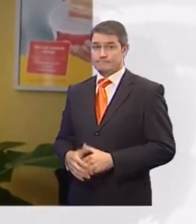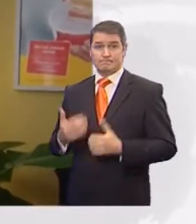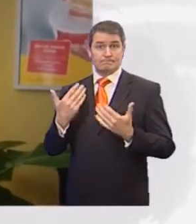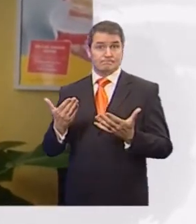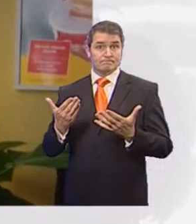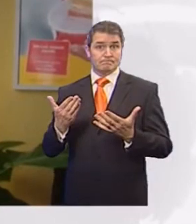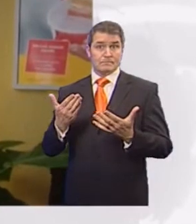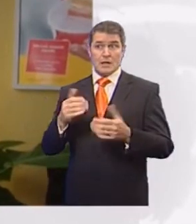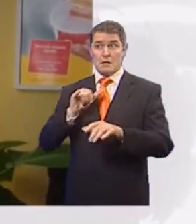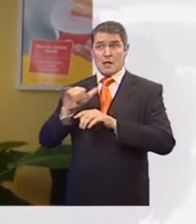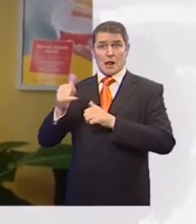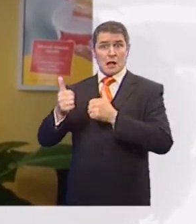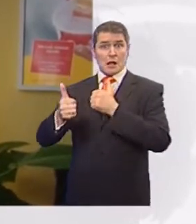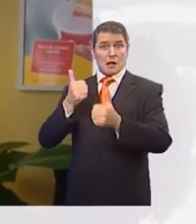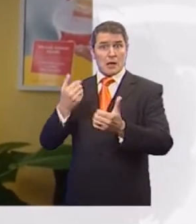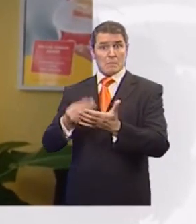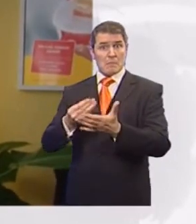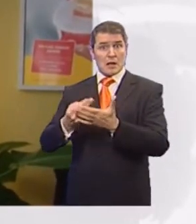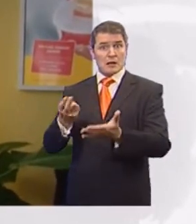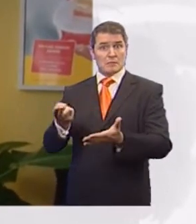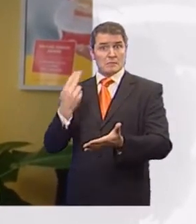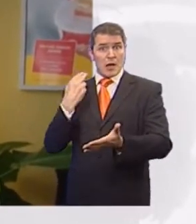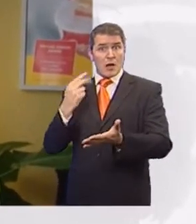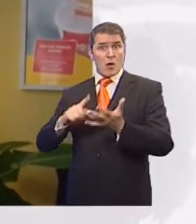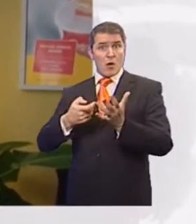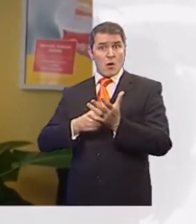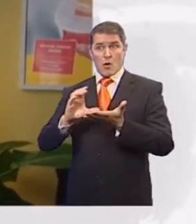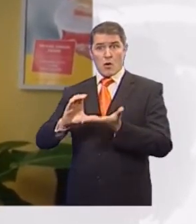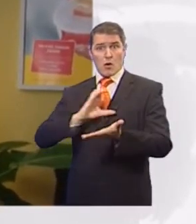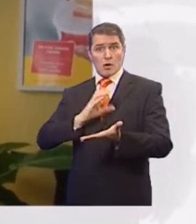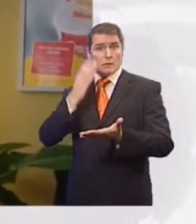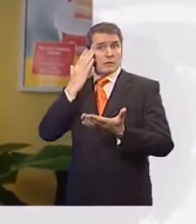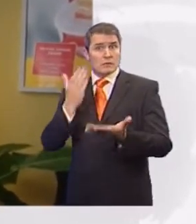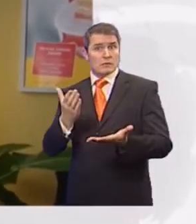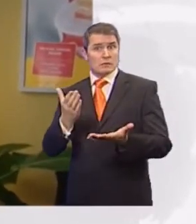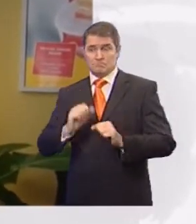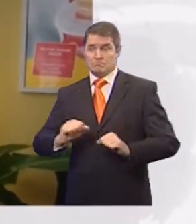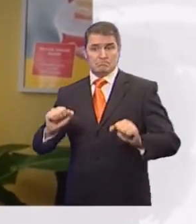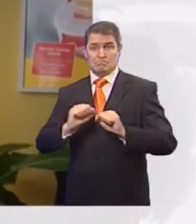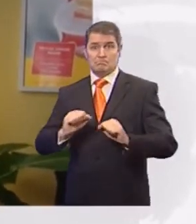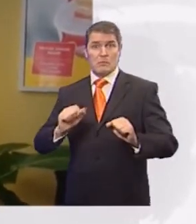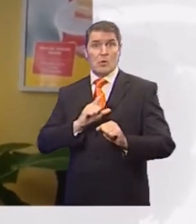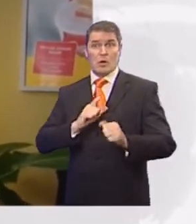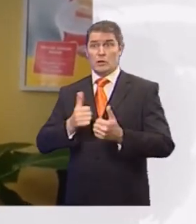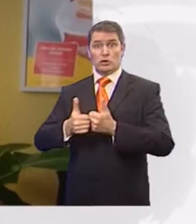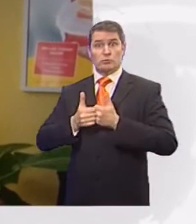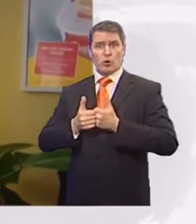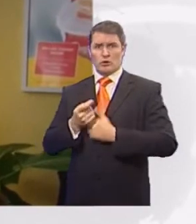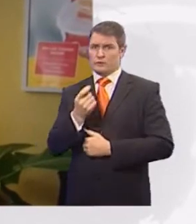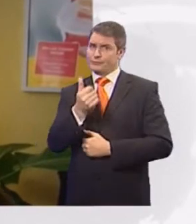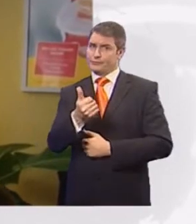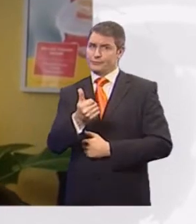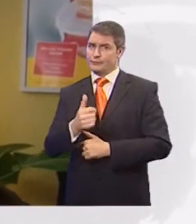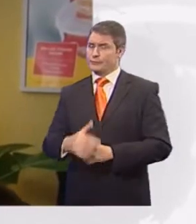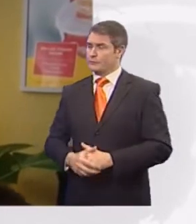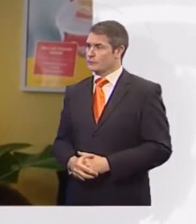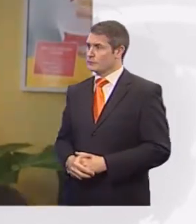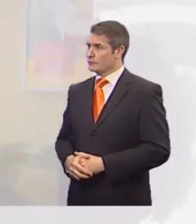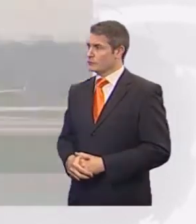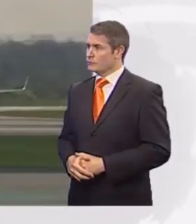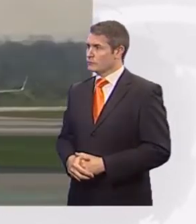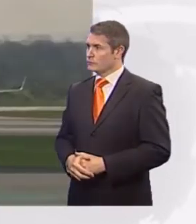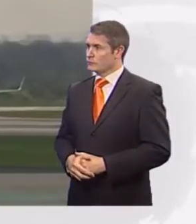reimburse anything or whether there'll be any sort of compensation. For the lack of support that the airline has given us either.